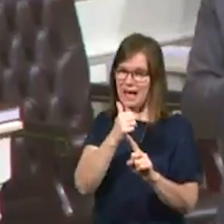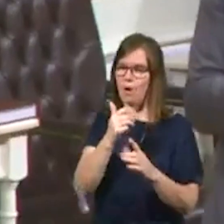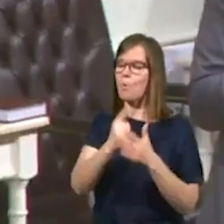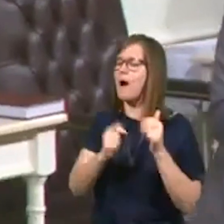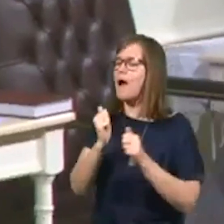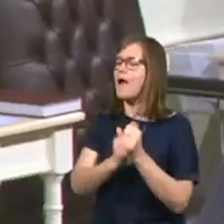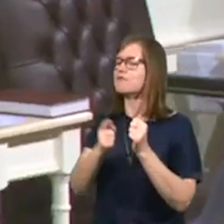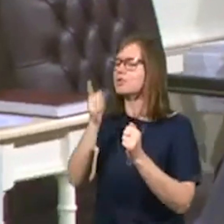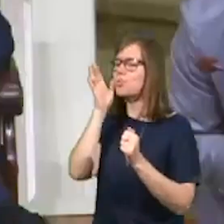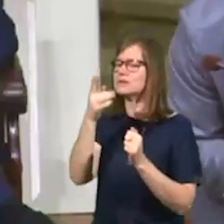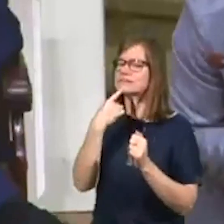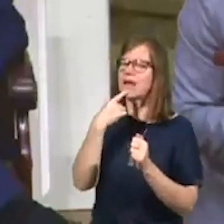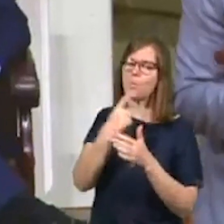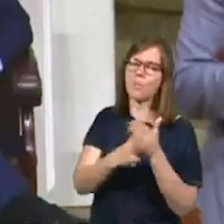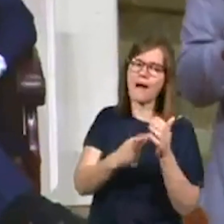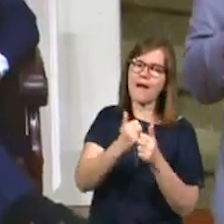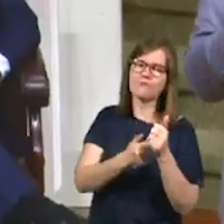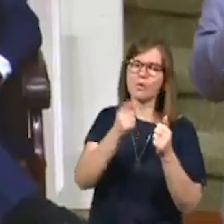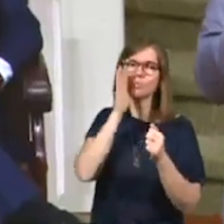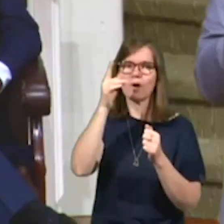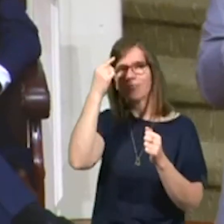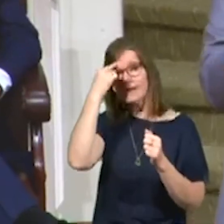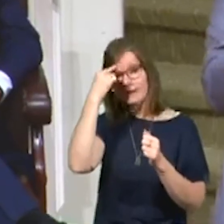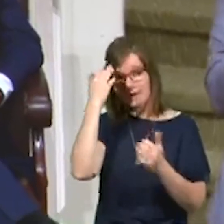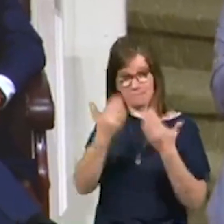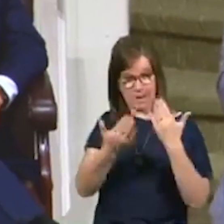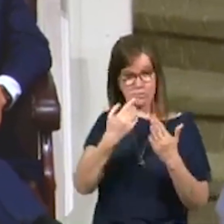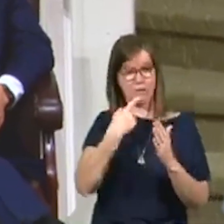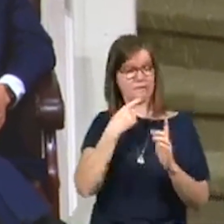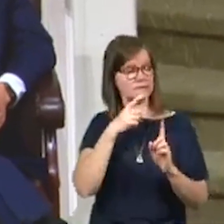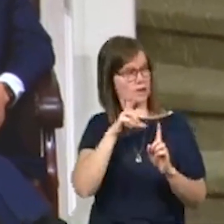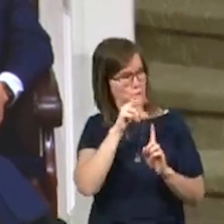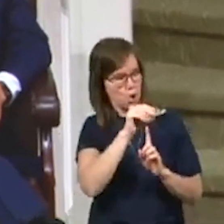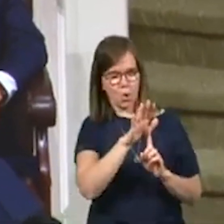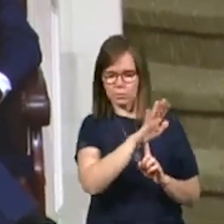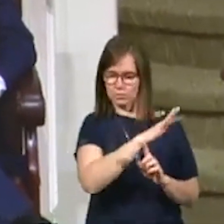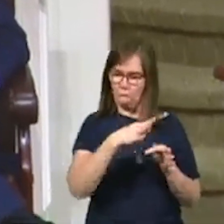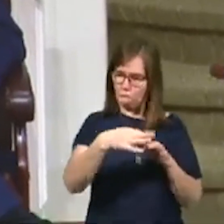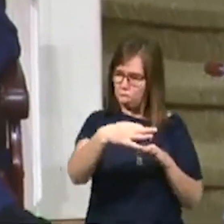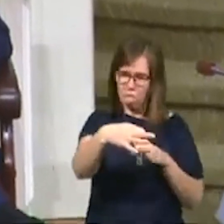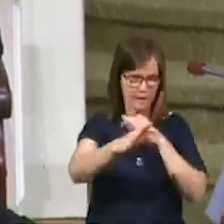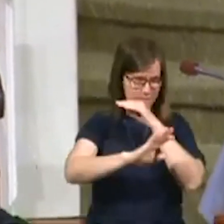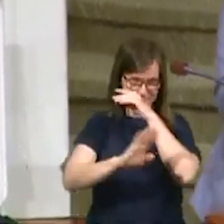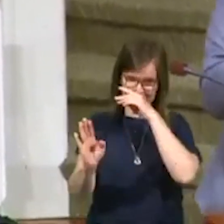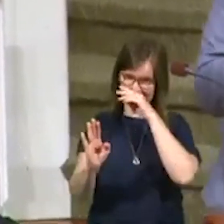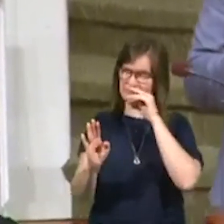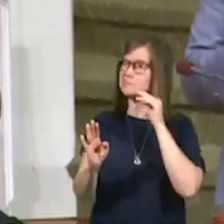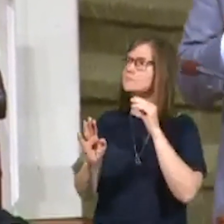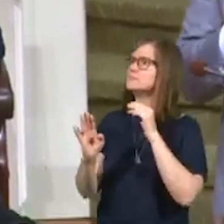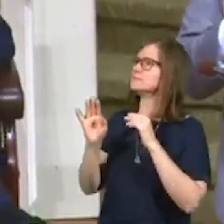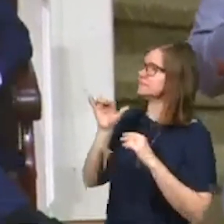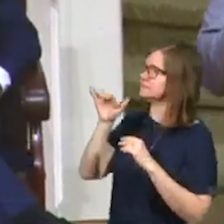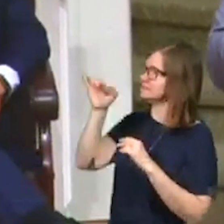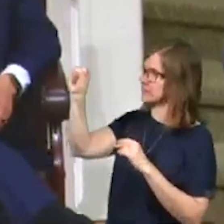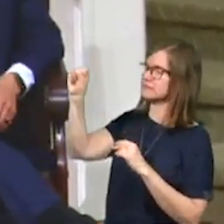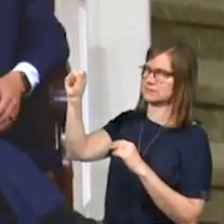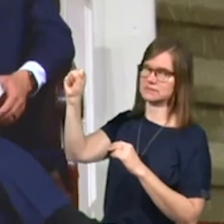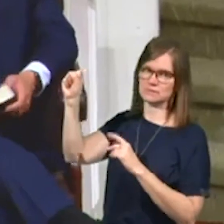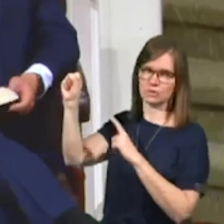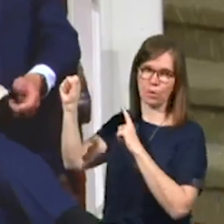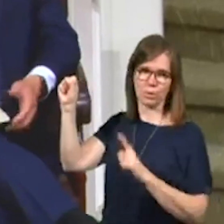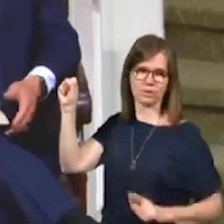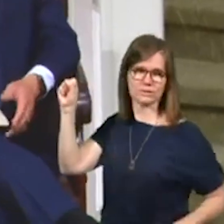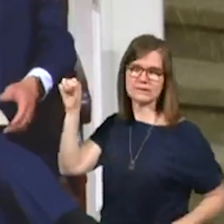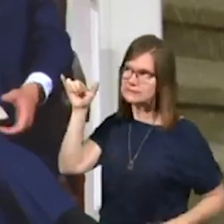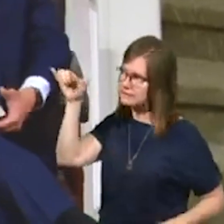everybody going to say? What's everybody going to think? Maybe you have to say no right now to putting it off. One more service. Let me encourage you. Say, yes,